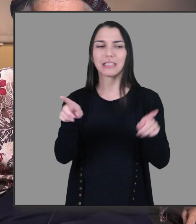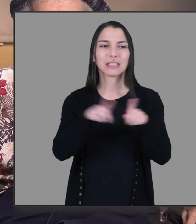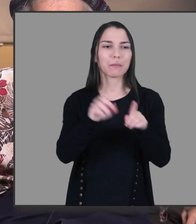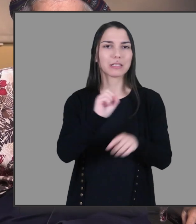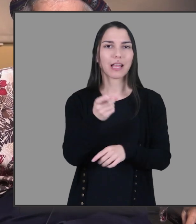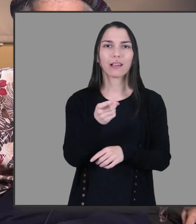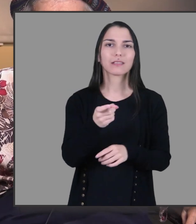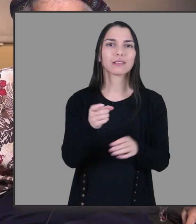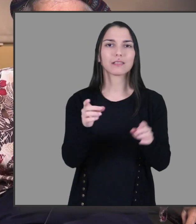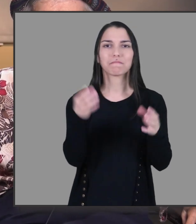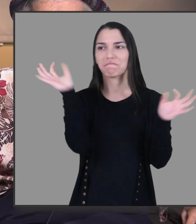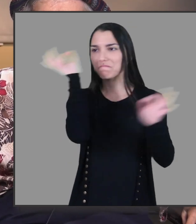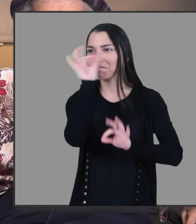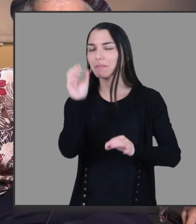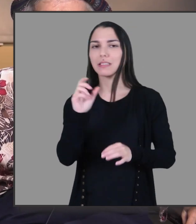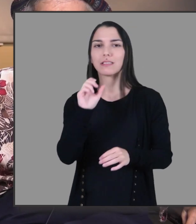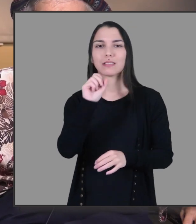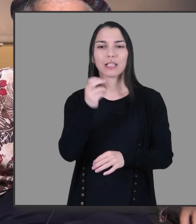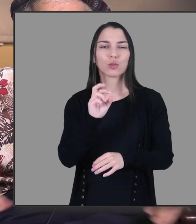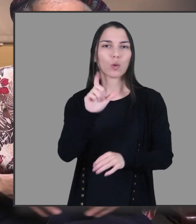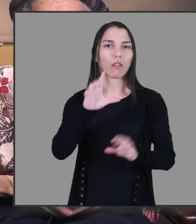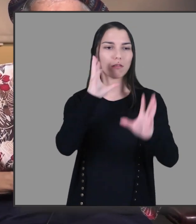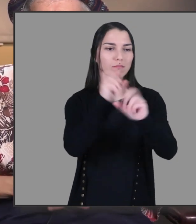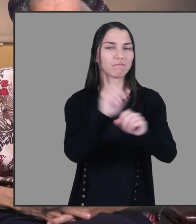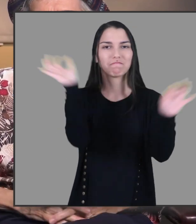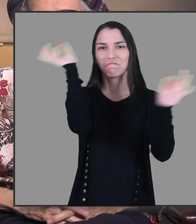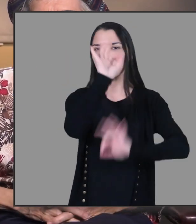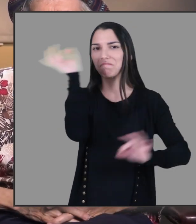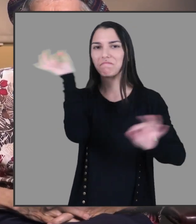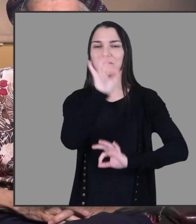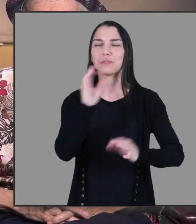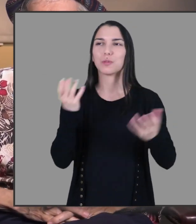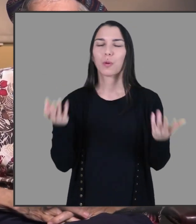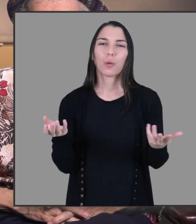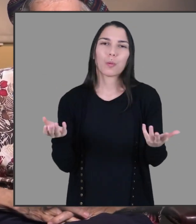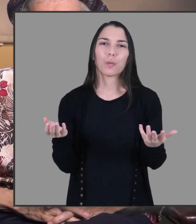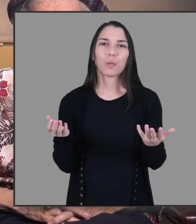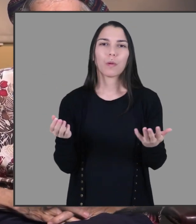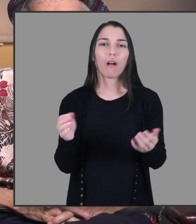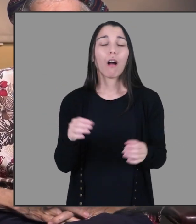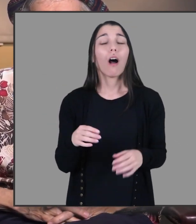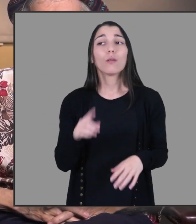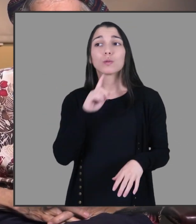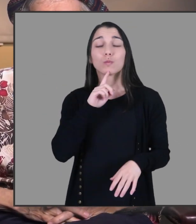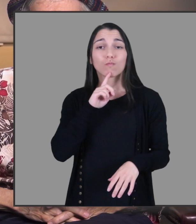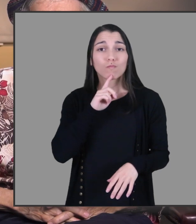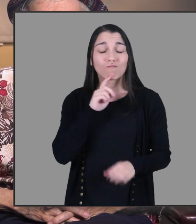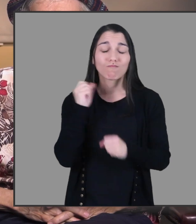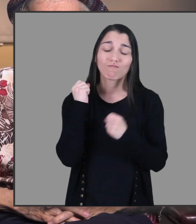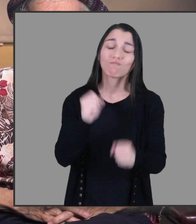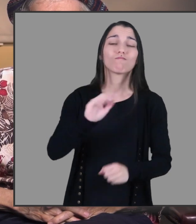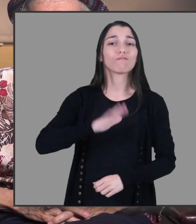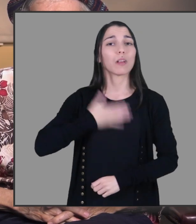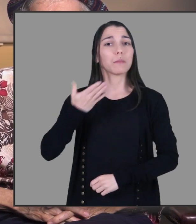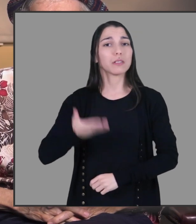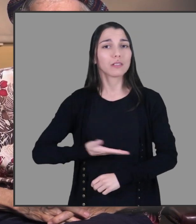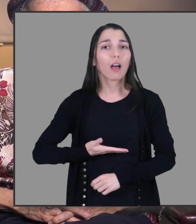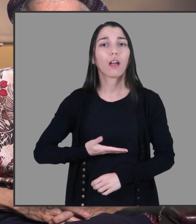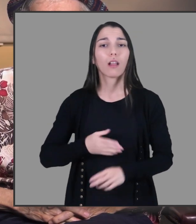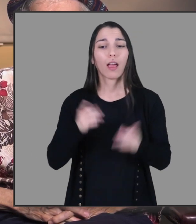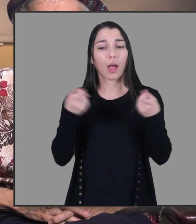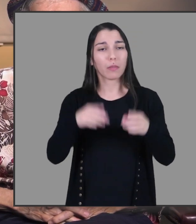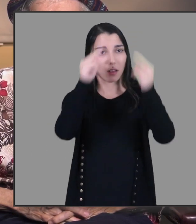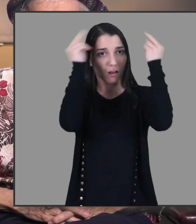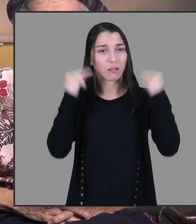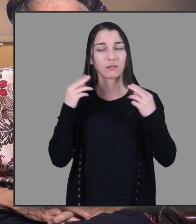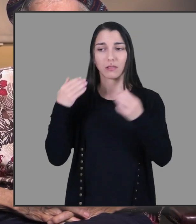about same sex, sexual attraction, anything like that. And so other than being incredibly upset when the